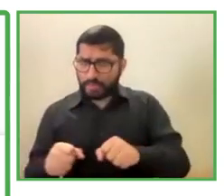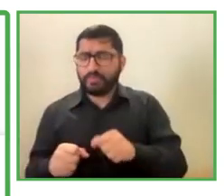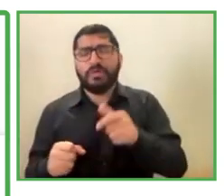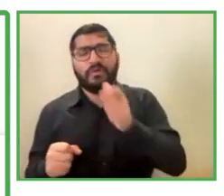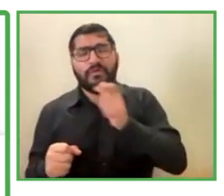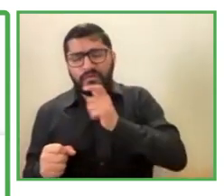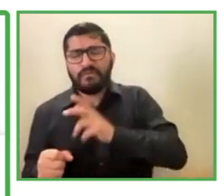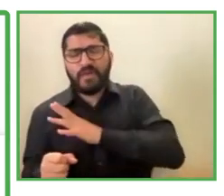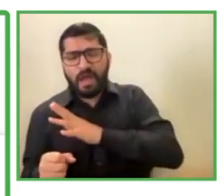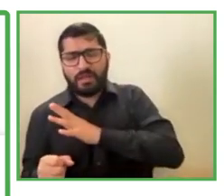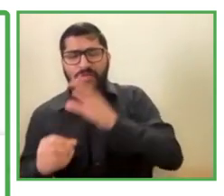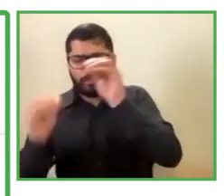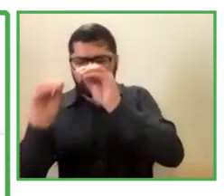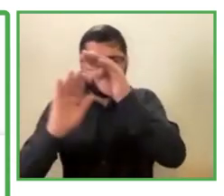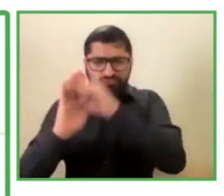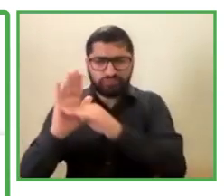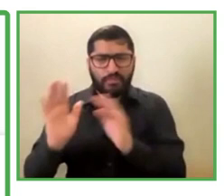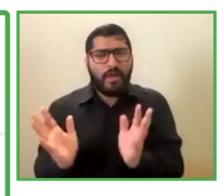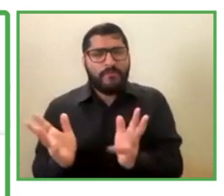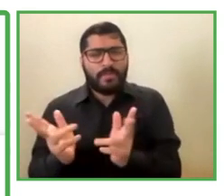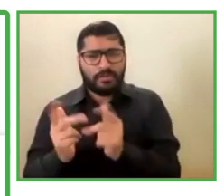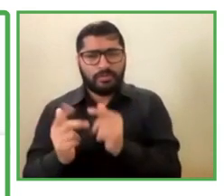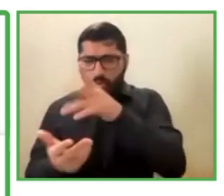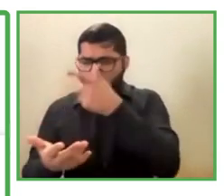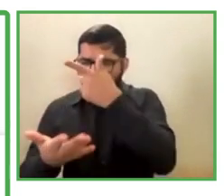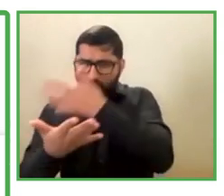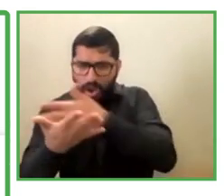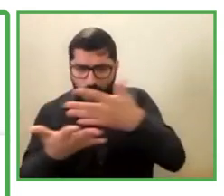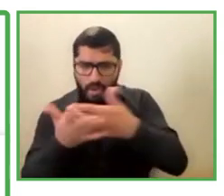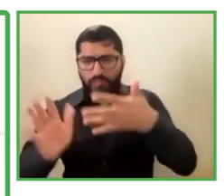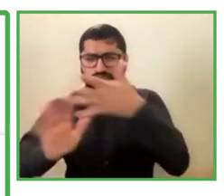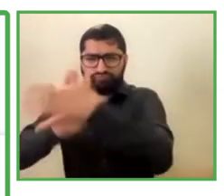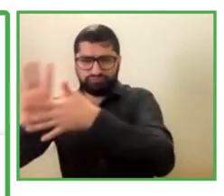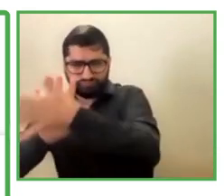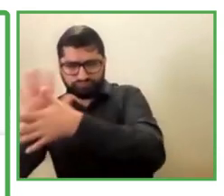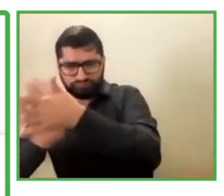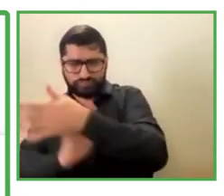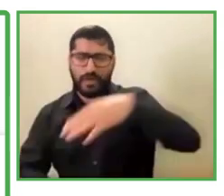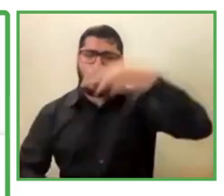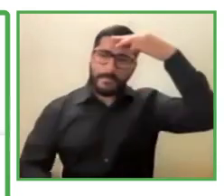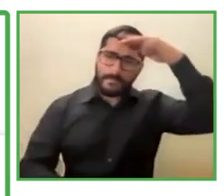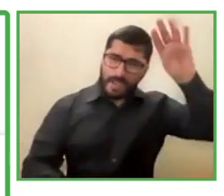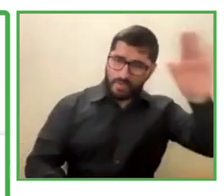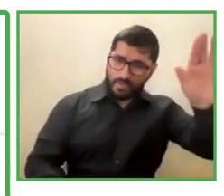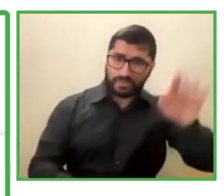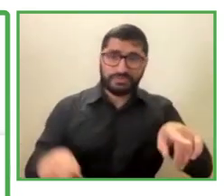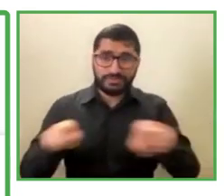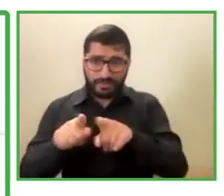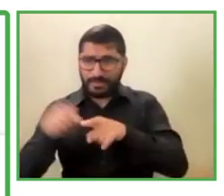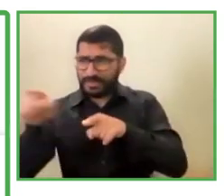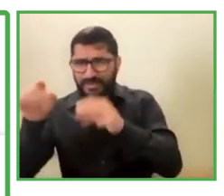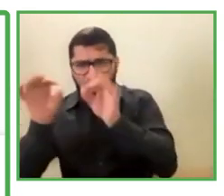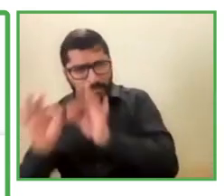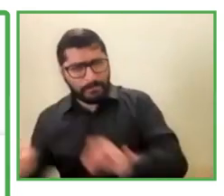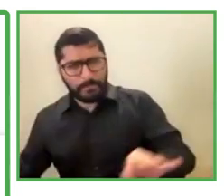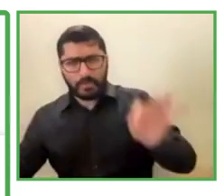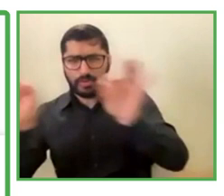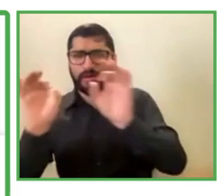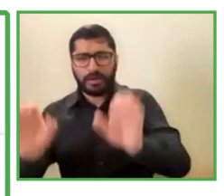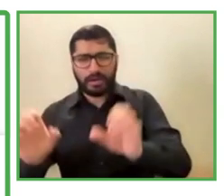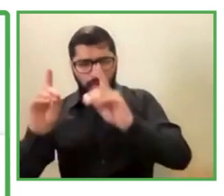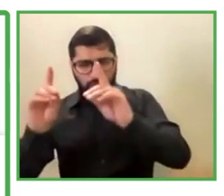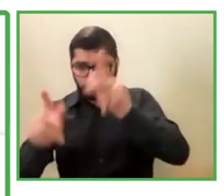instance, sign language, Mexican sign language. That was basic for our community